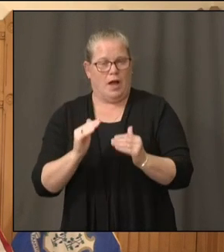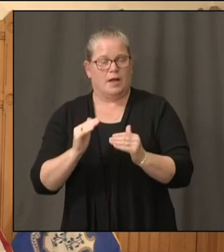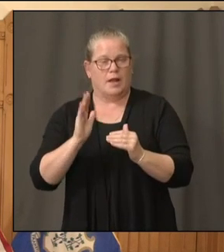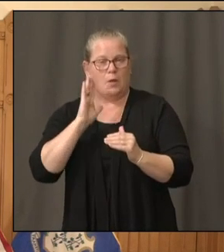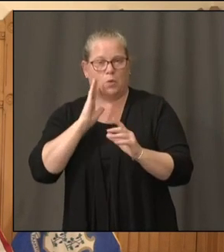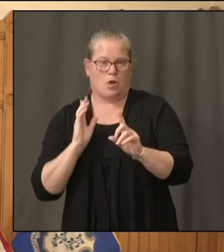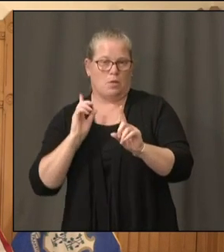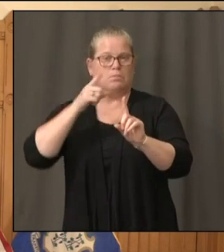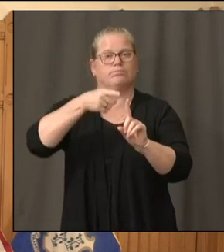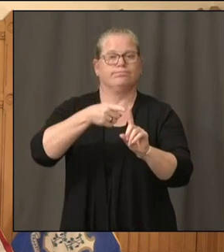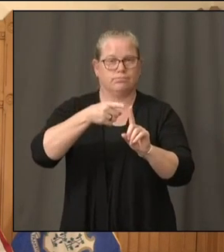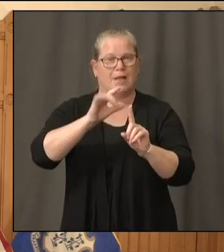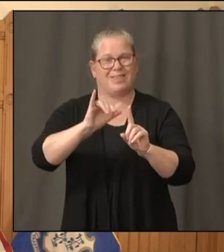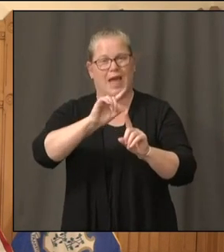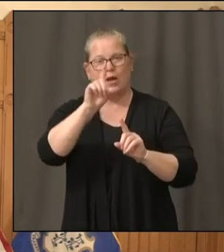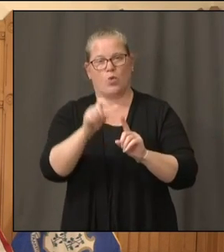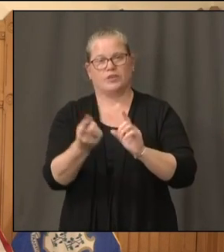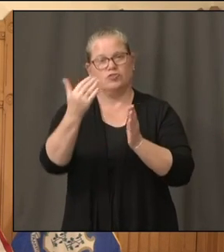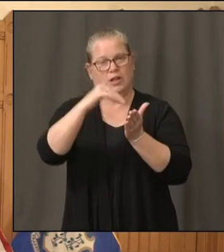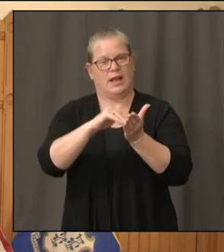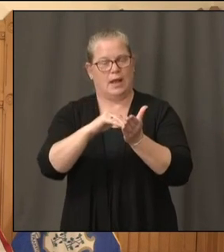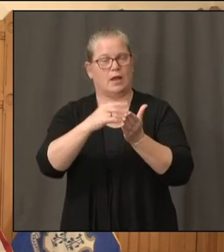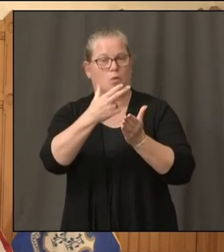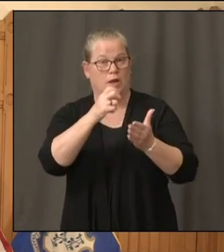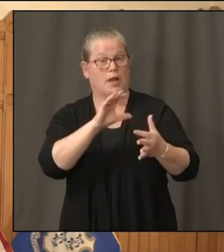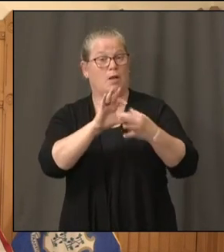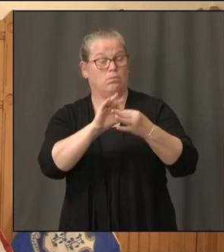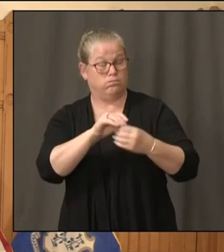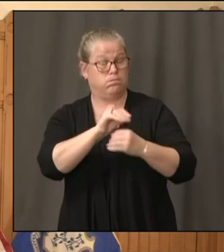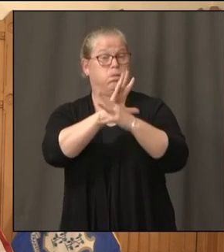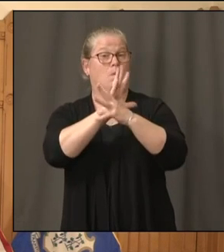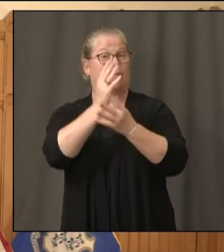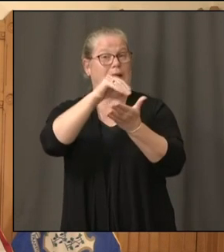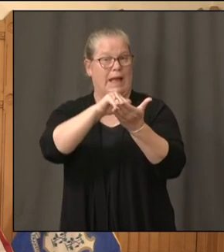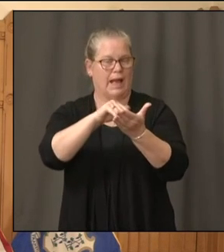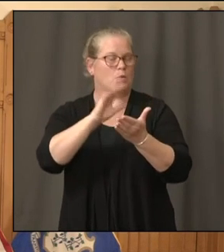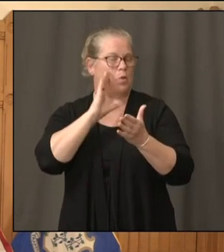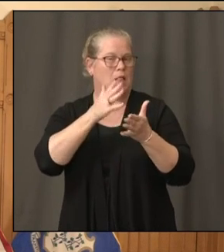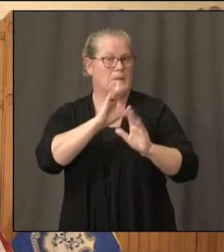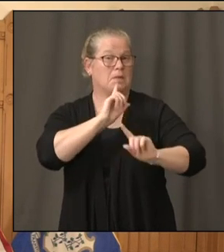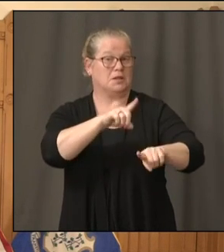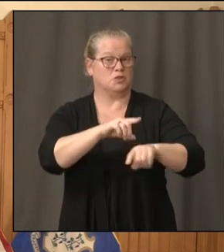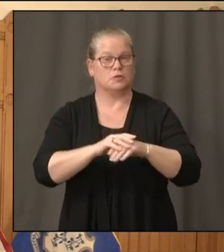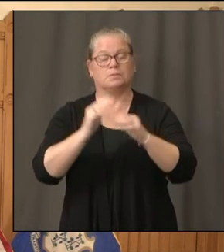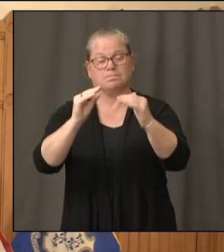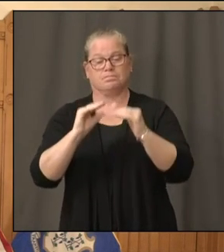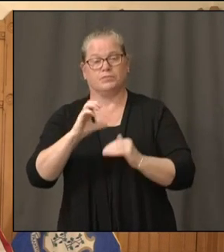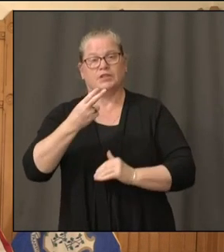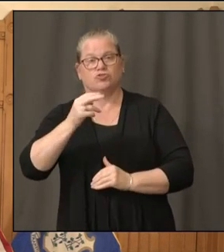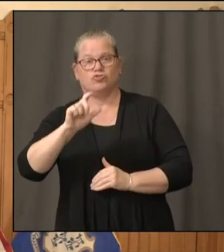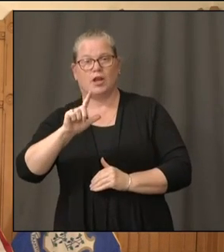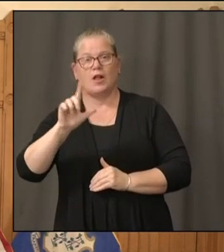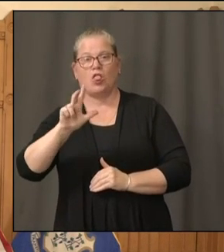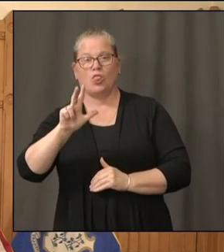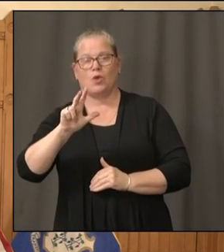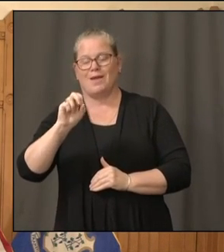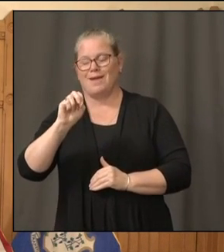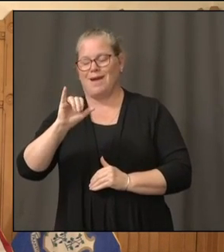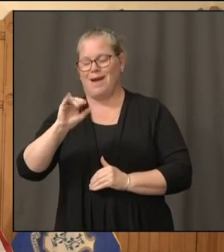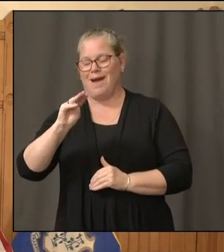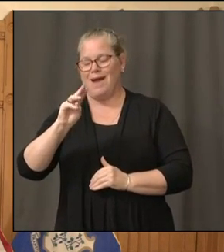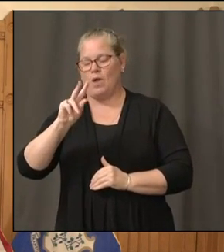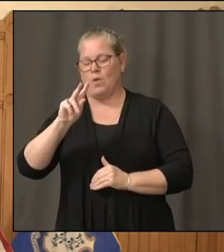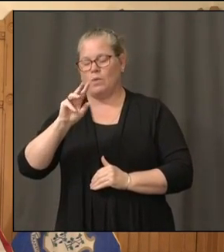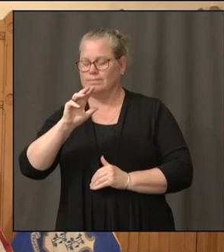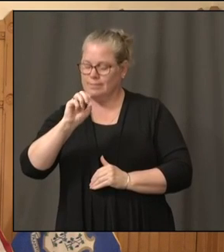Carter with that question once he logs back in. Channel 3, Eyewitness News. Yes, a real quick question for the governor,